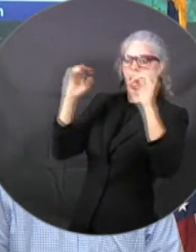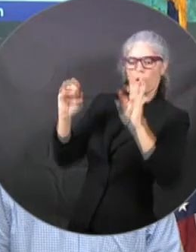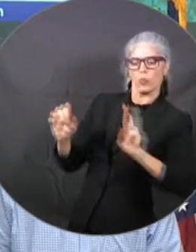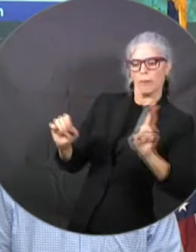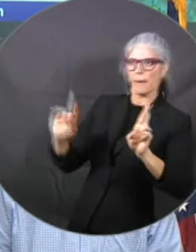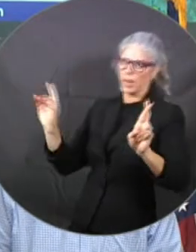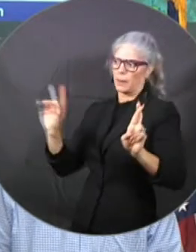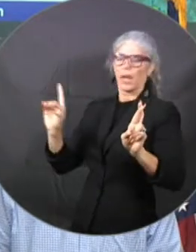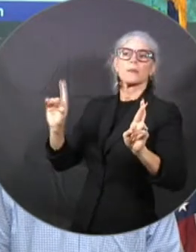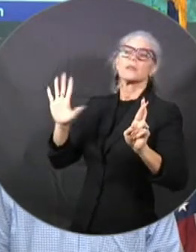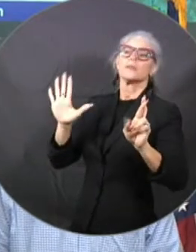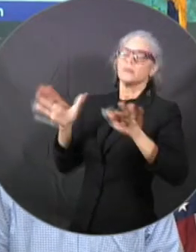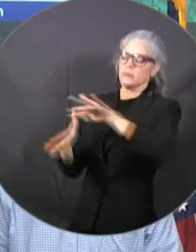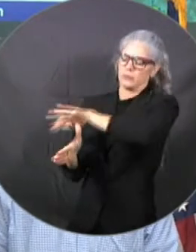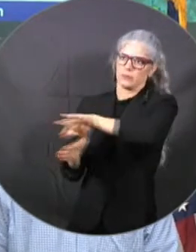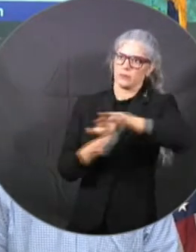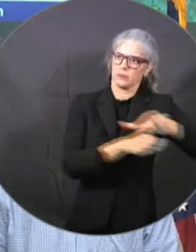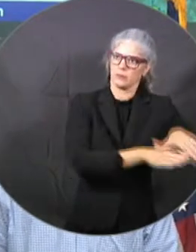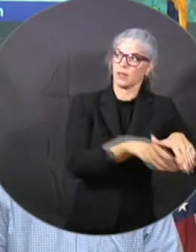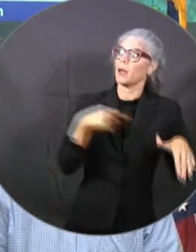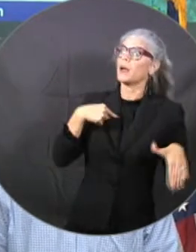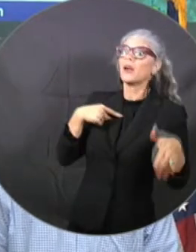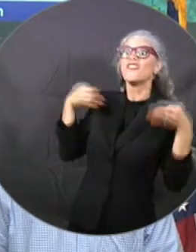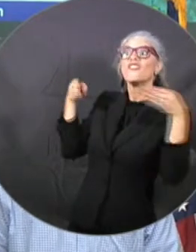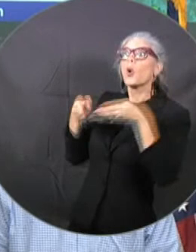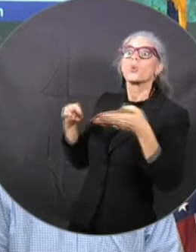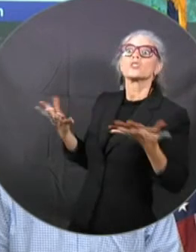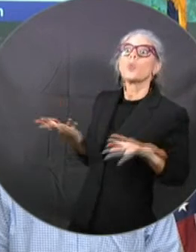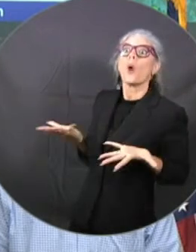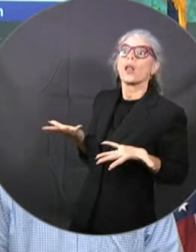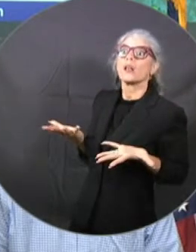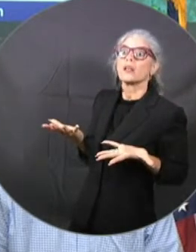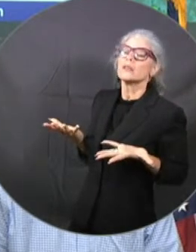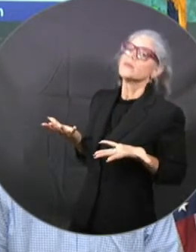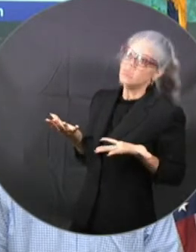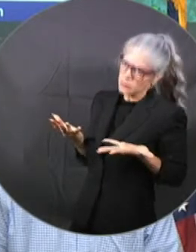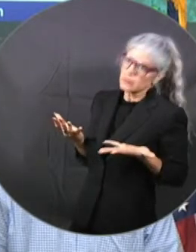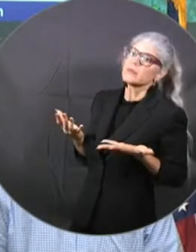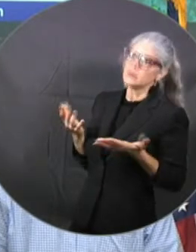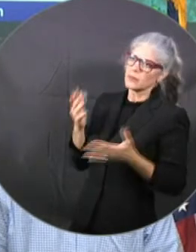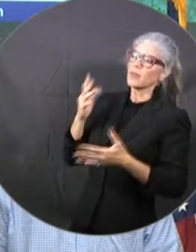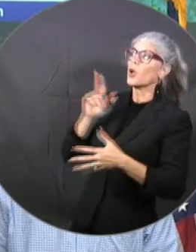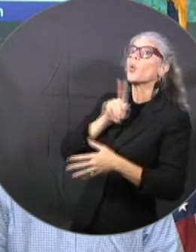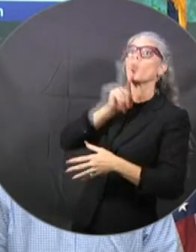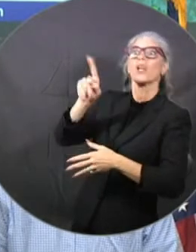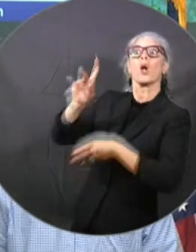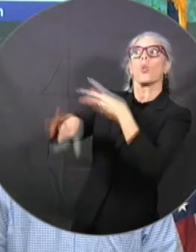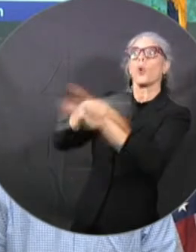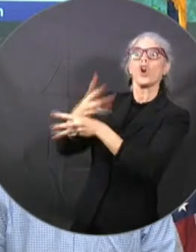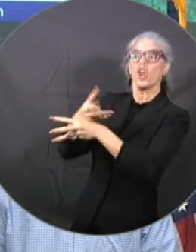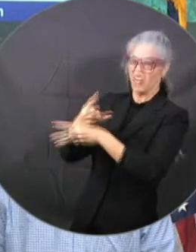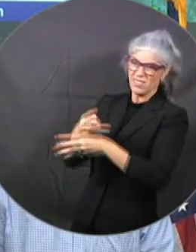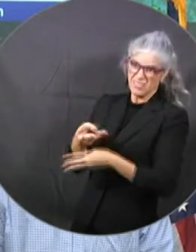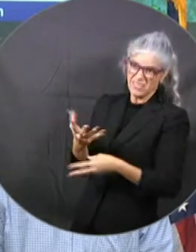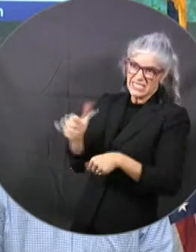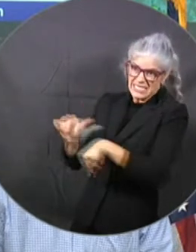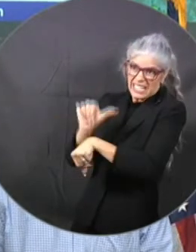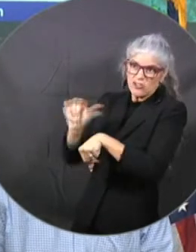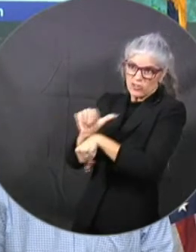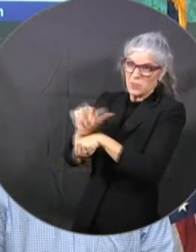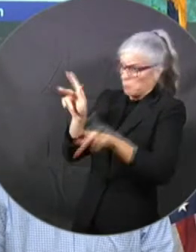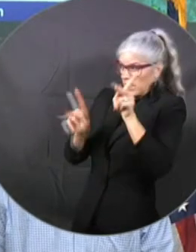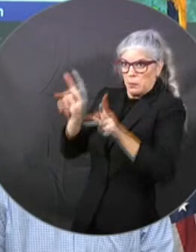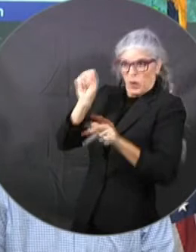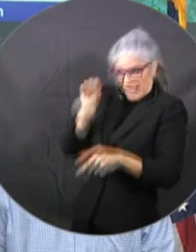cost somebody their life. It could cost them their livelihood. And we have responsibility as Americans to come